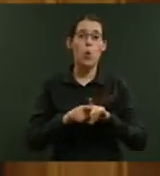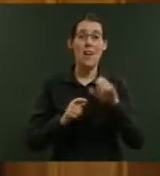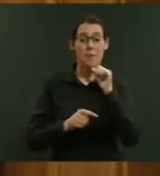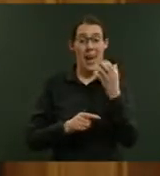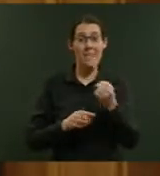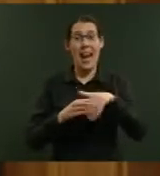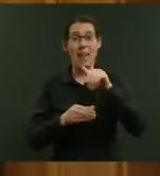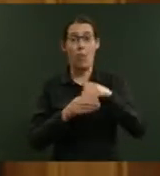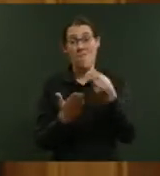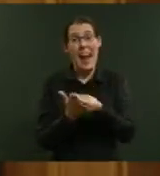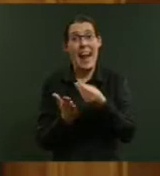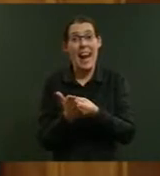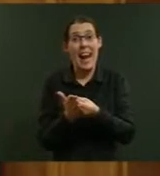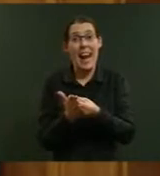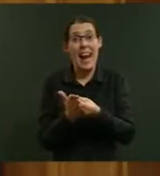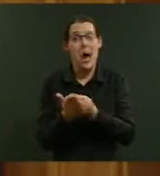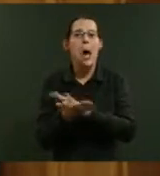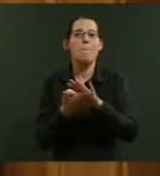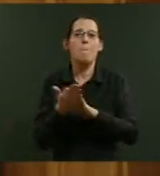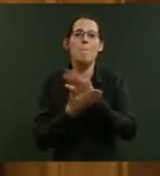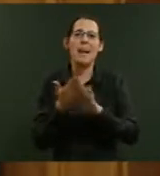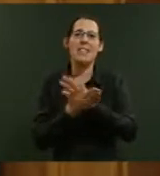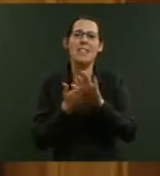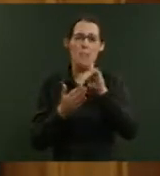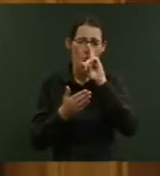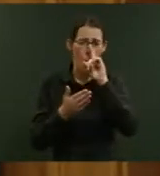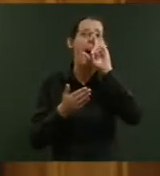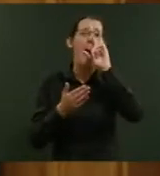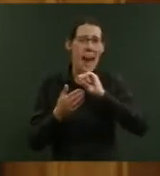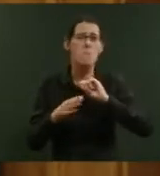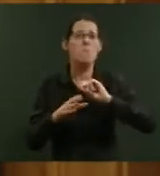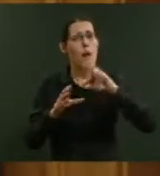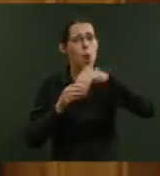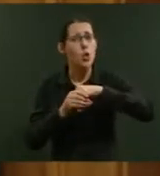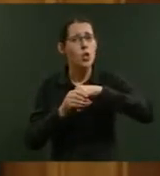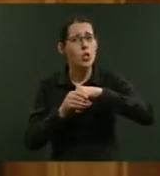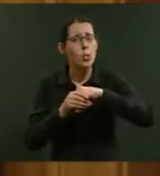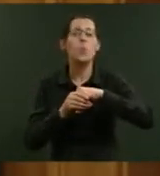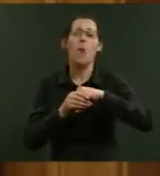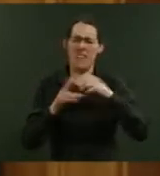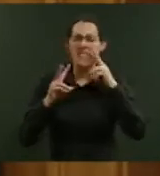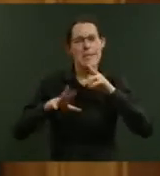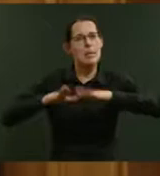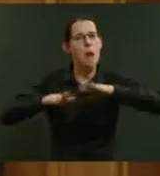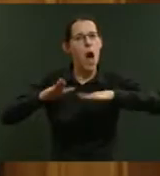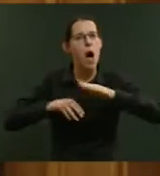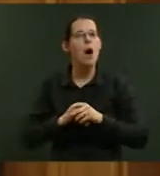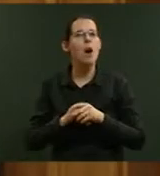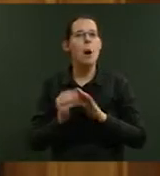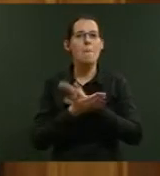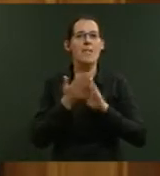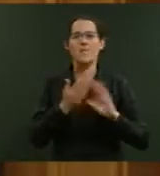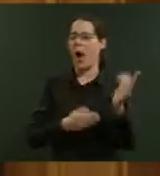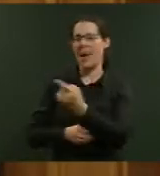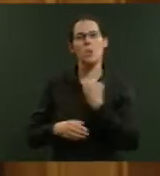fund that would set up the ability for people to be included, I see that in a similar way, that by working together